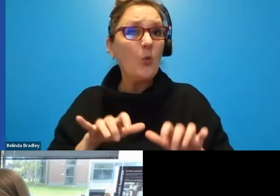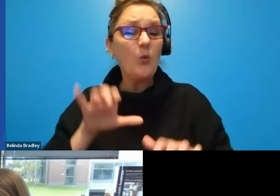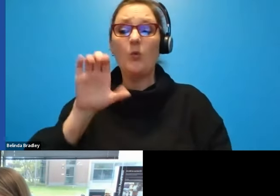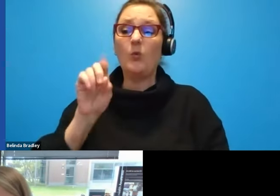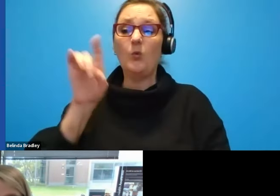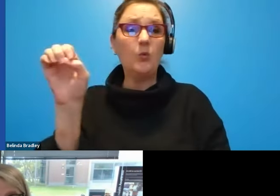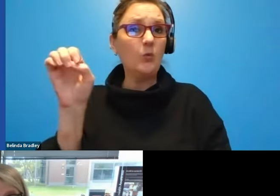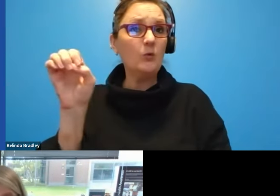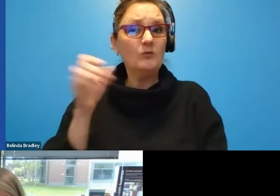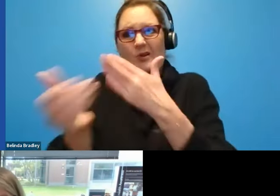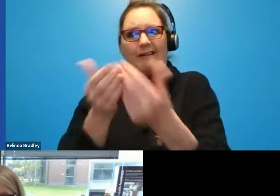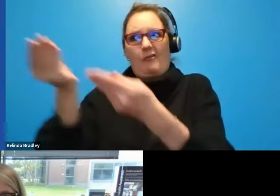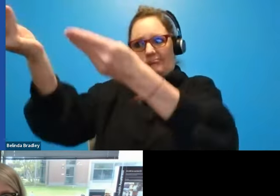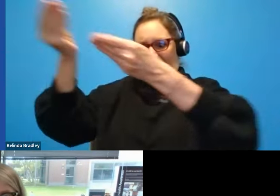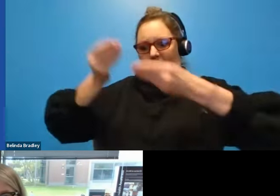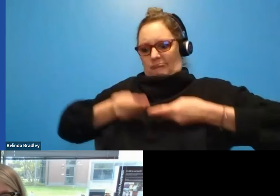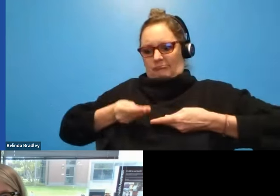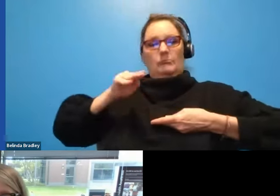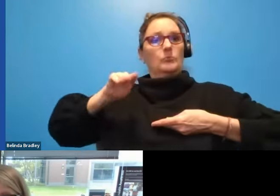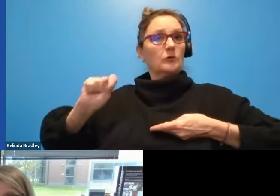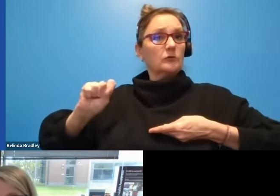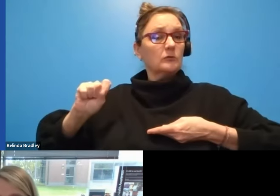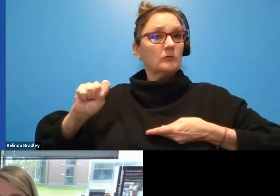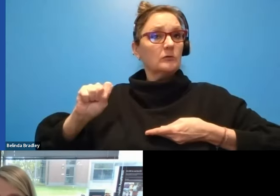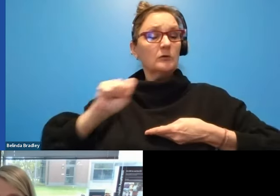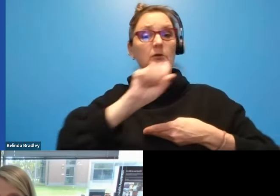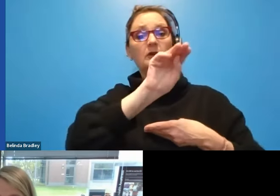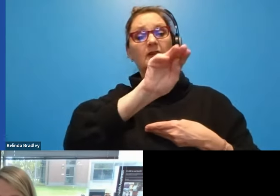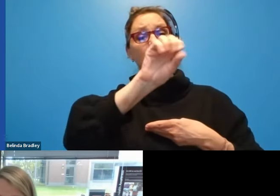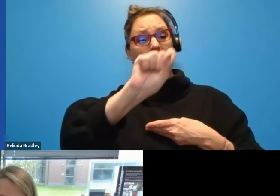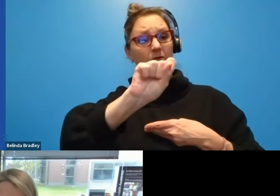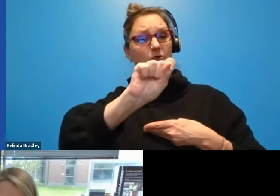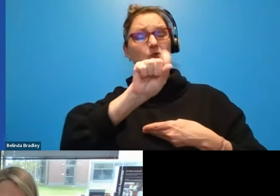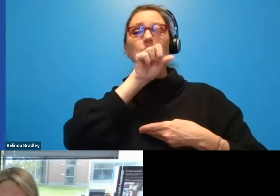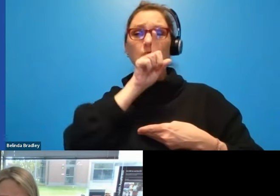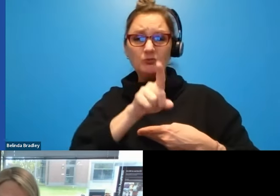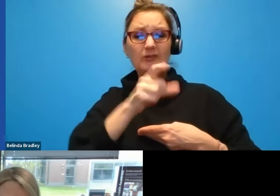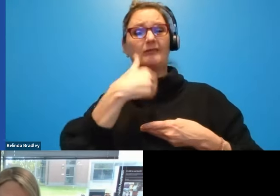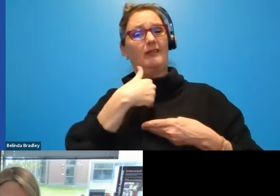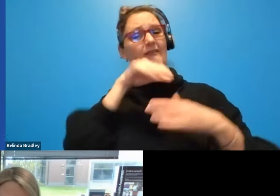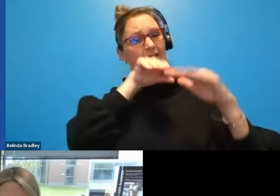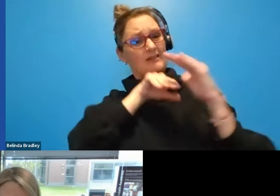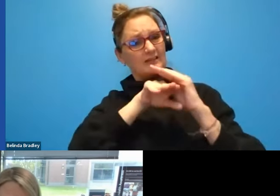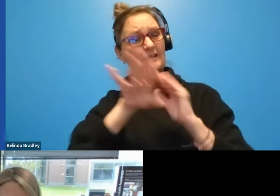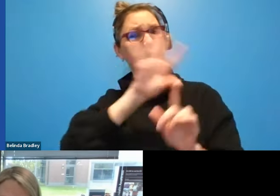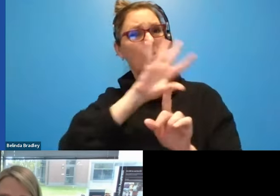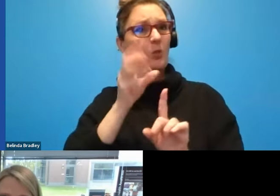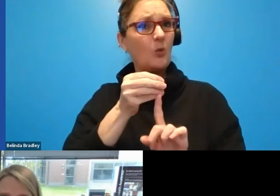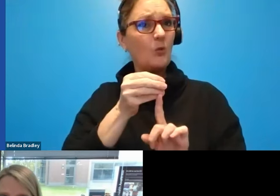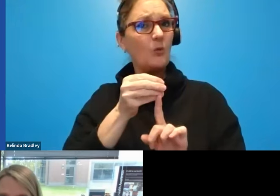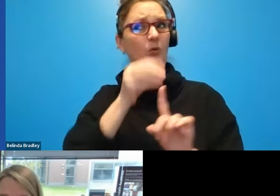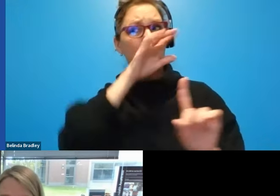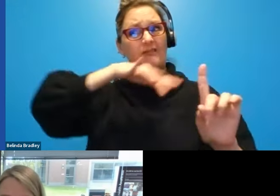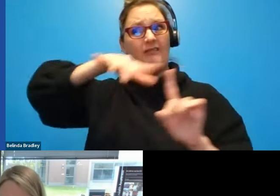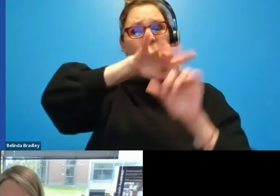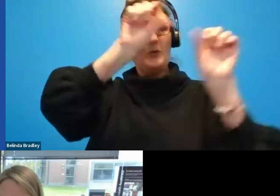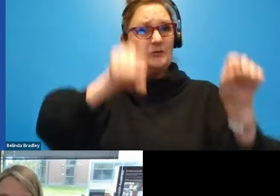And if you're going to truly live into the principle of an accessible culture and ecosystem, then it can't just